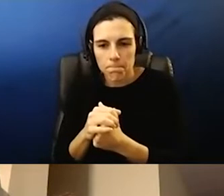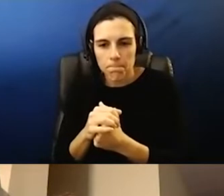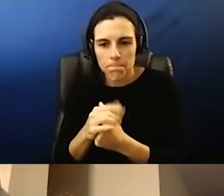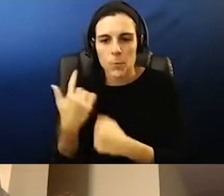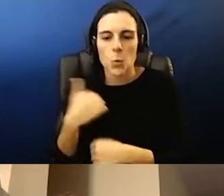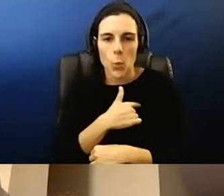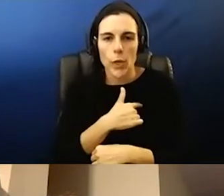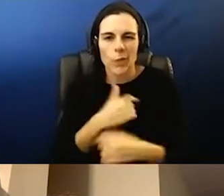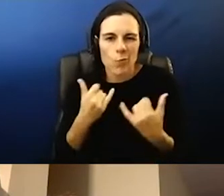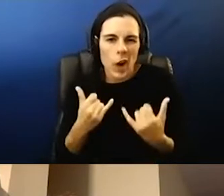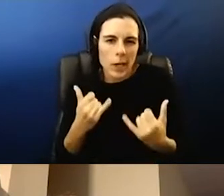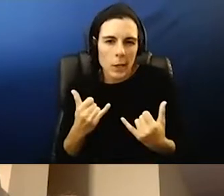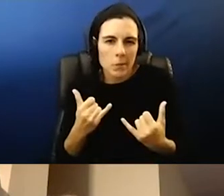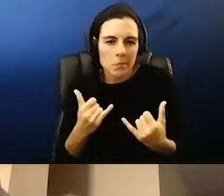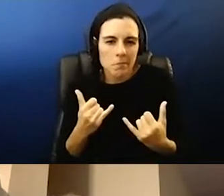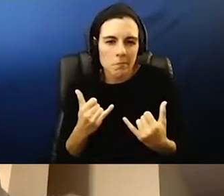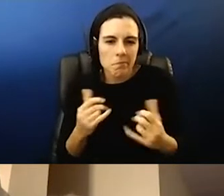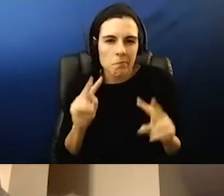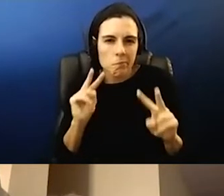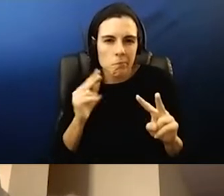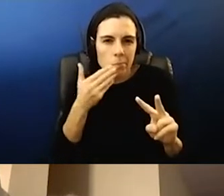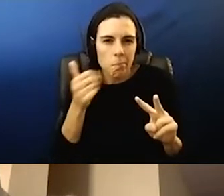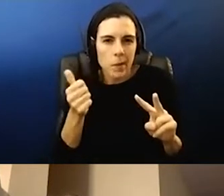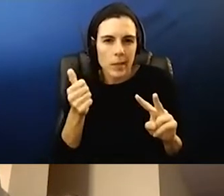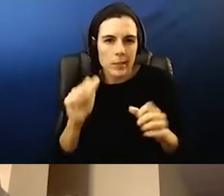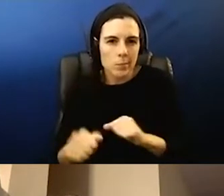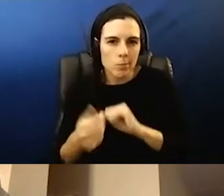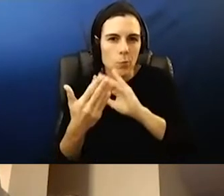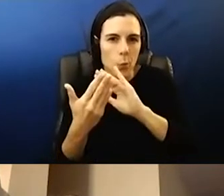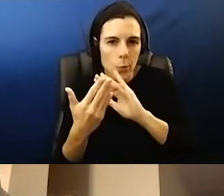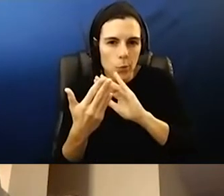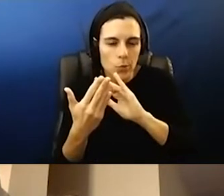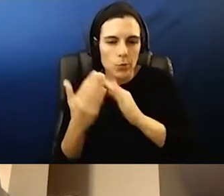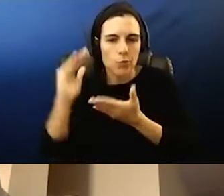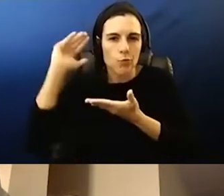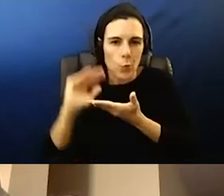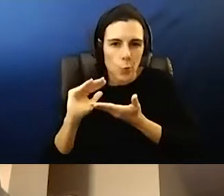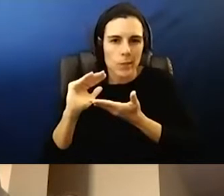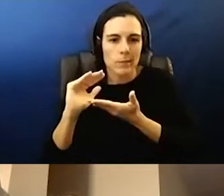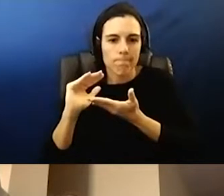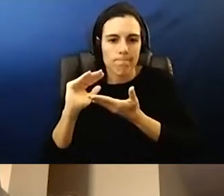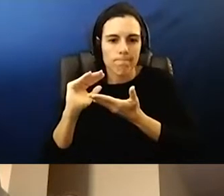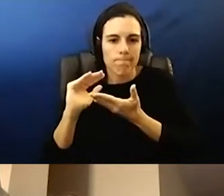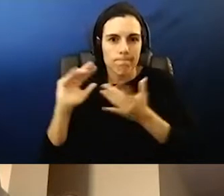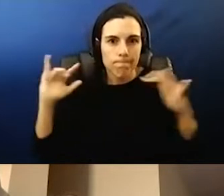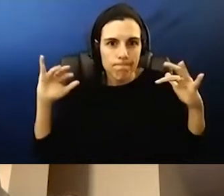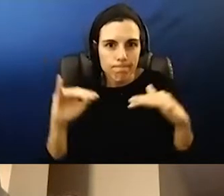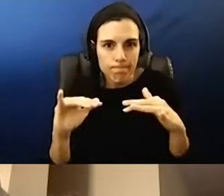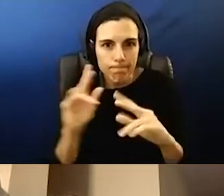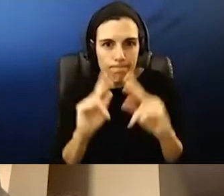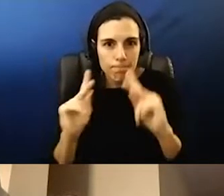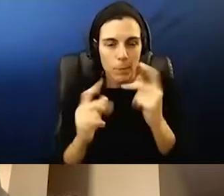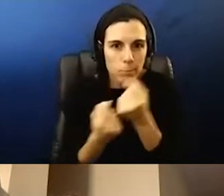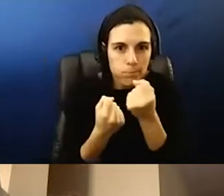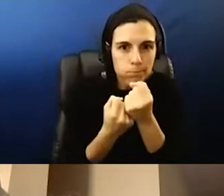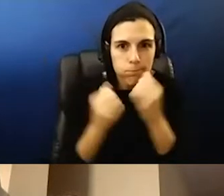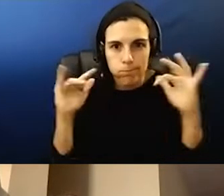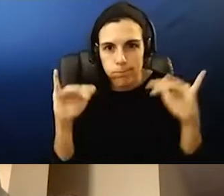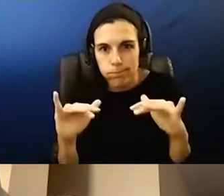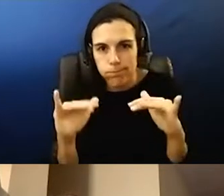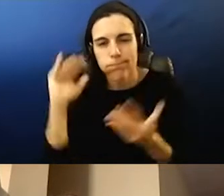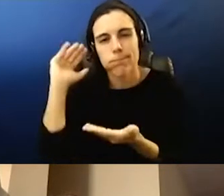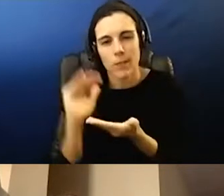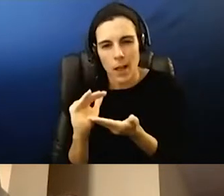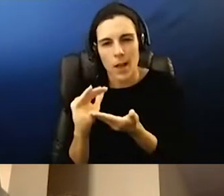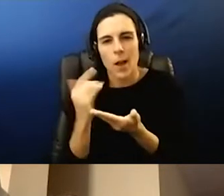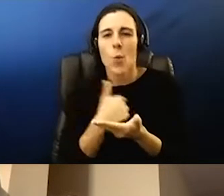right now looking at the best approach to producing fans at games, but trying to continue with all of our sports with